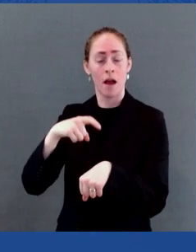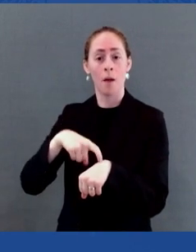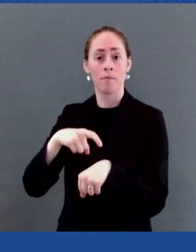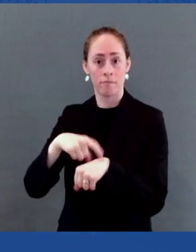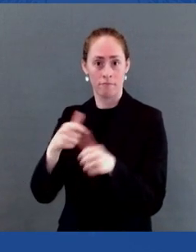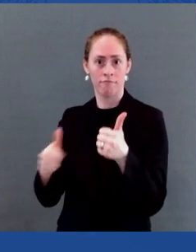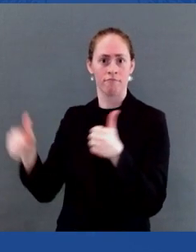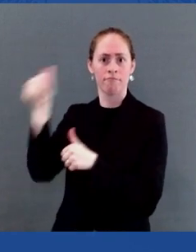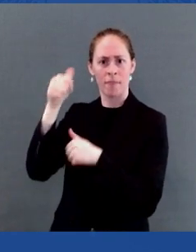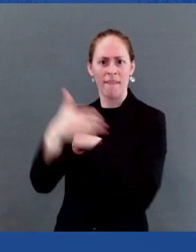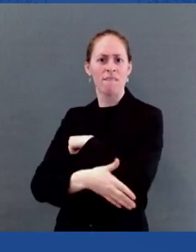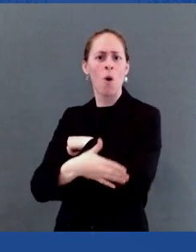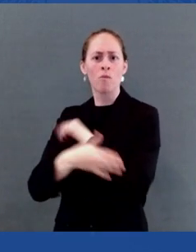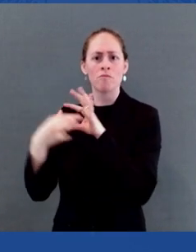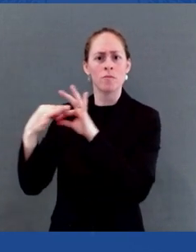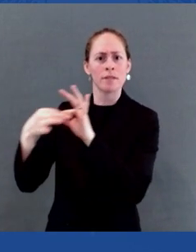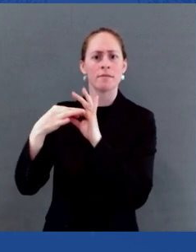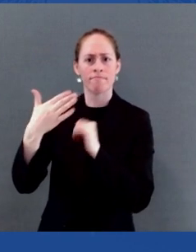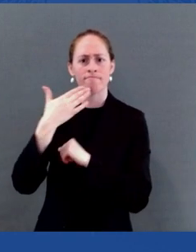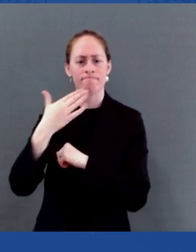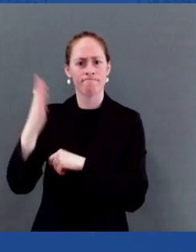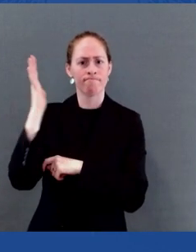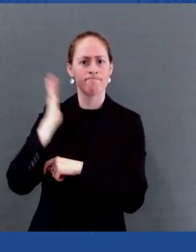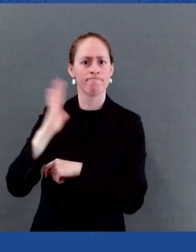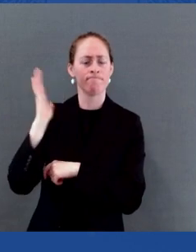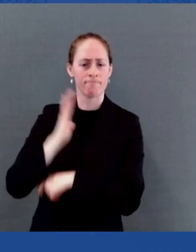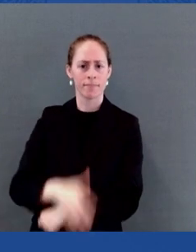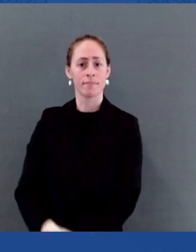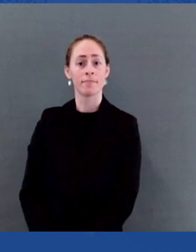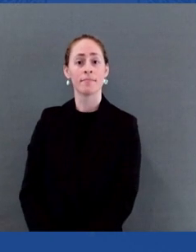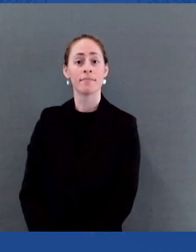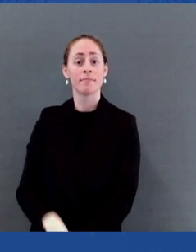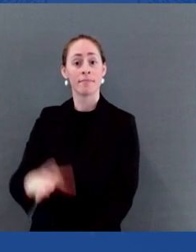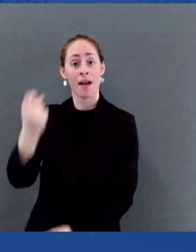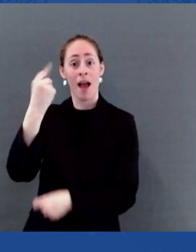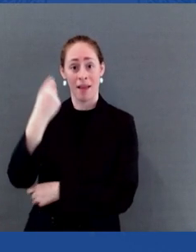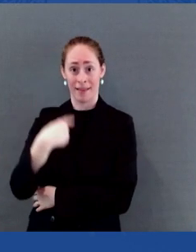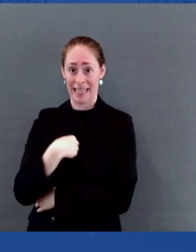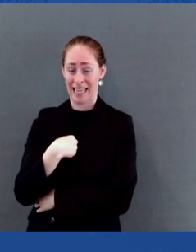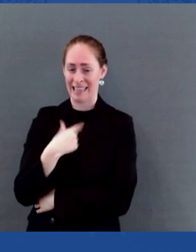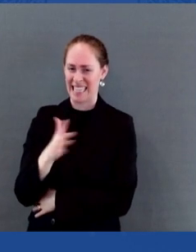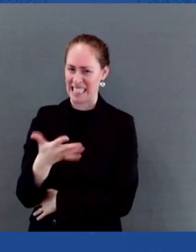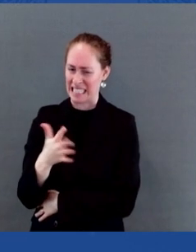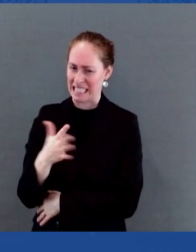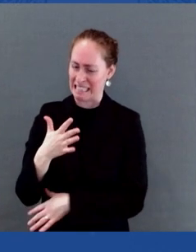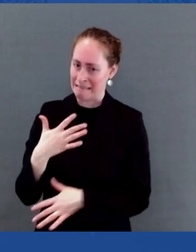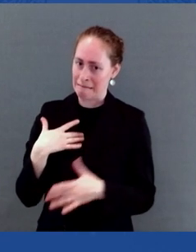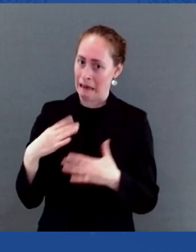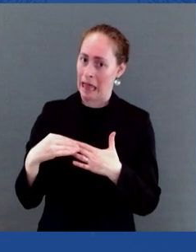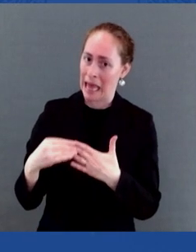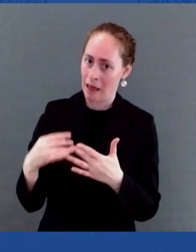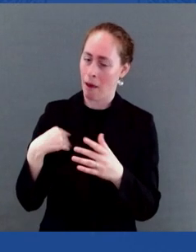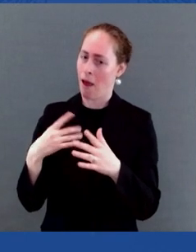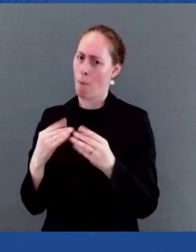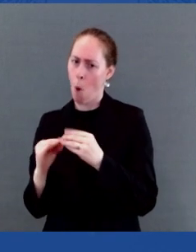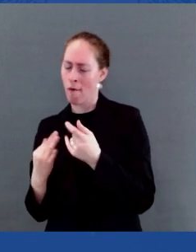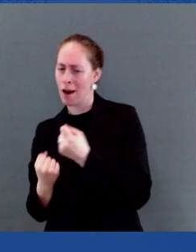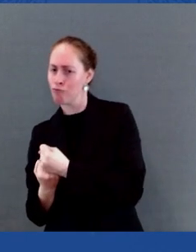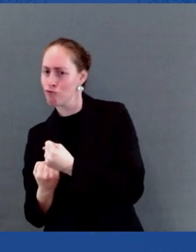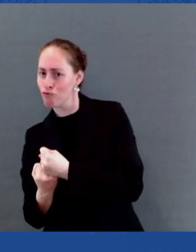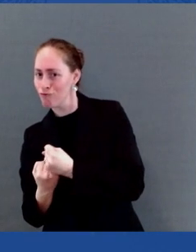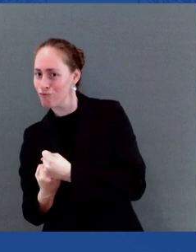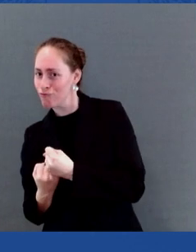I was not one of the great leaders in this. I always supported the effort, but it wasn't because I was chairman of the committee.